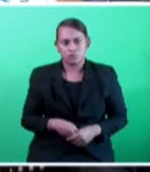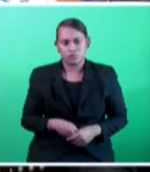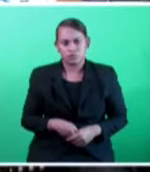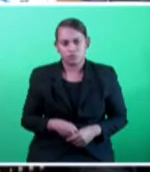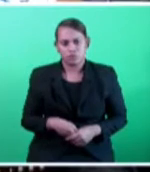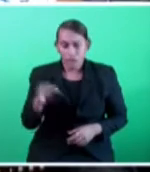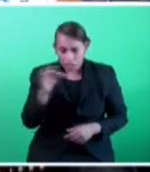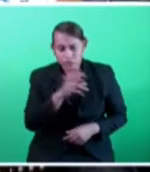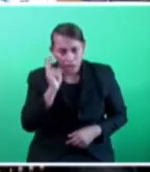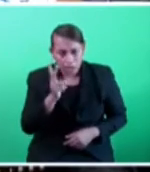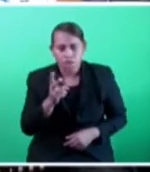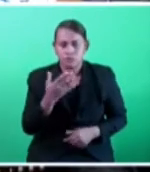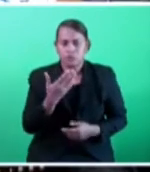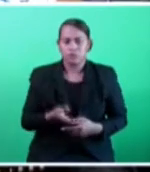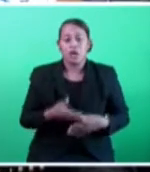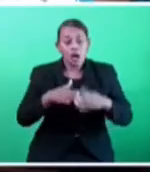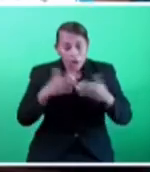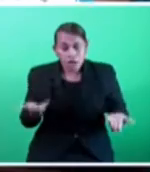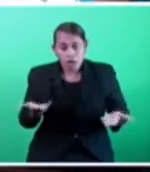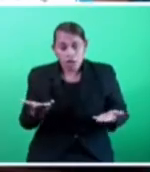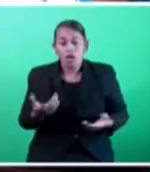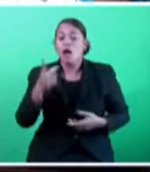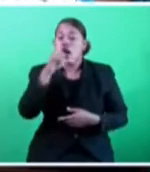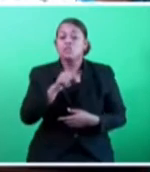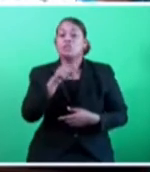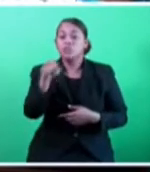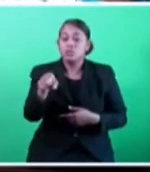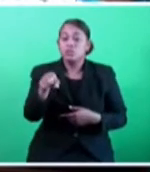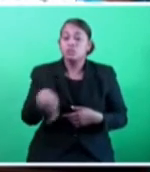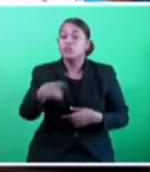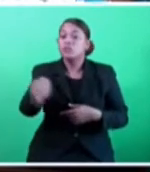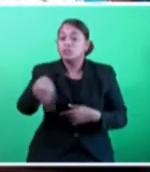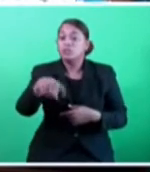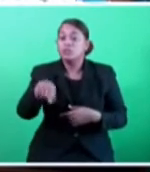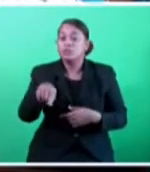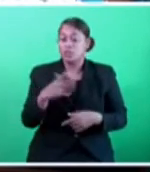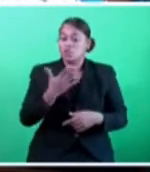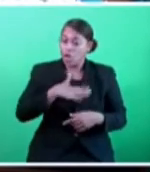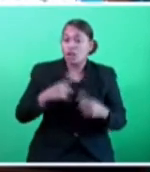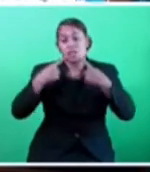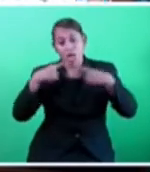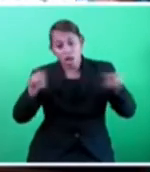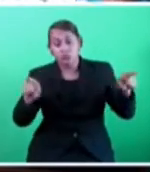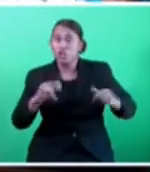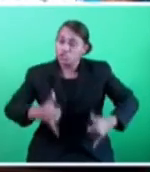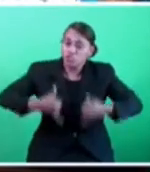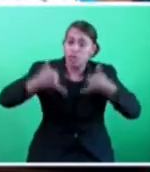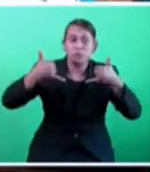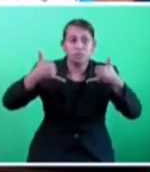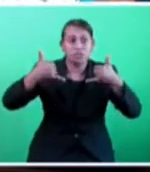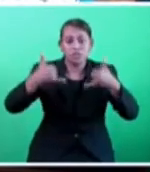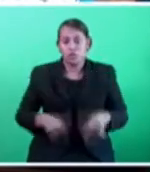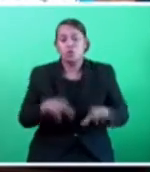How can they claim to be championing climate change through the youth